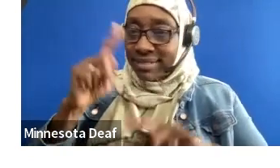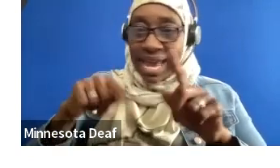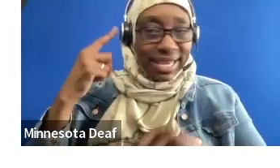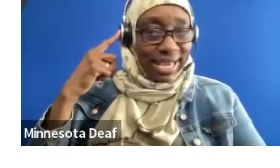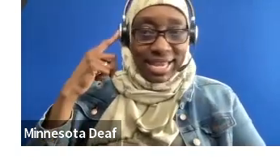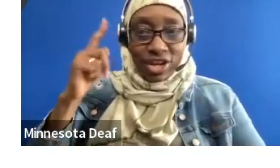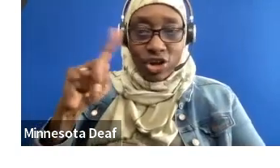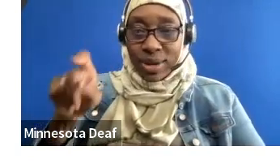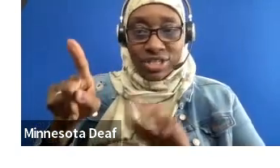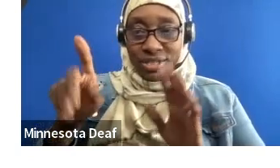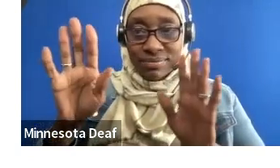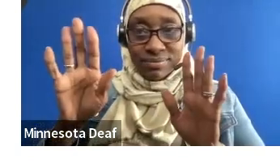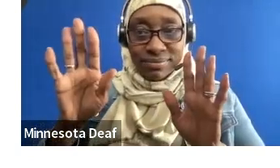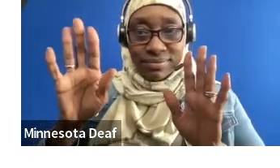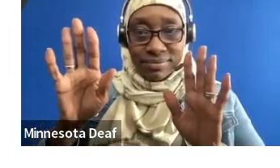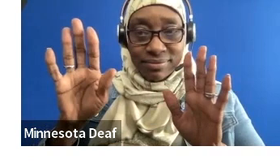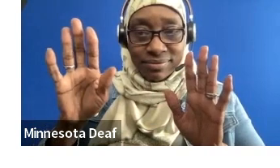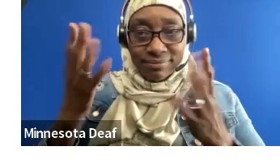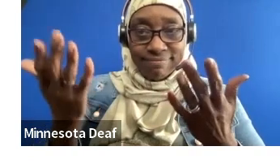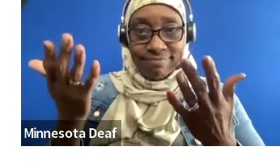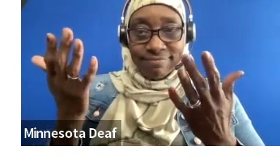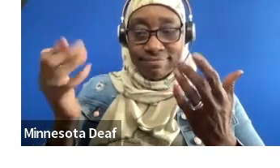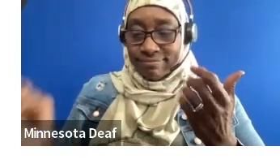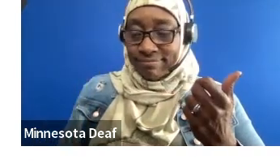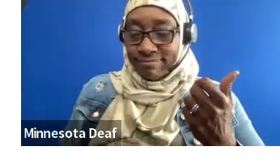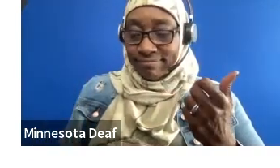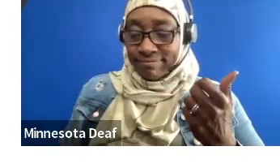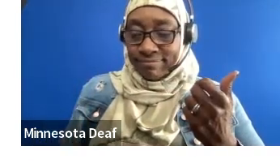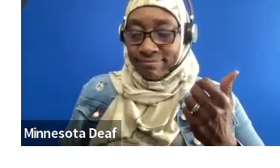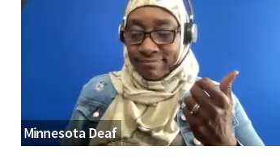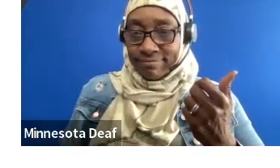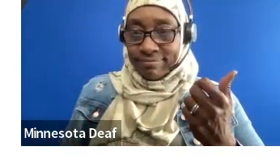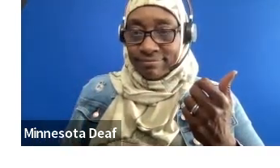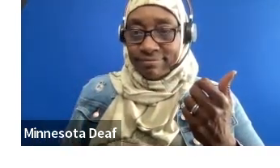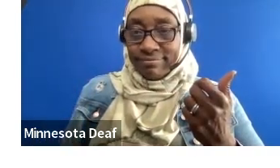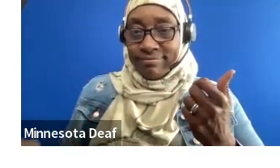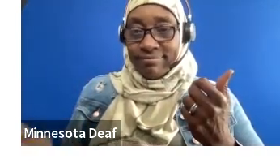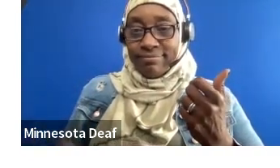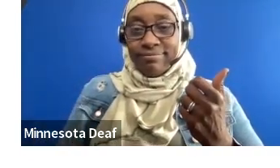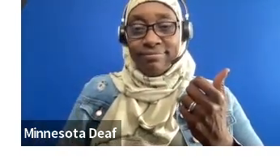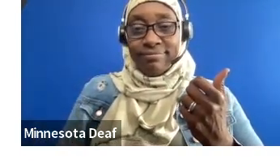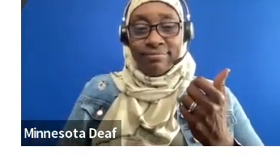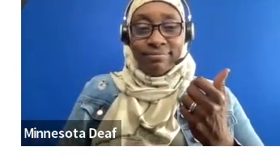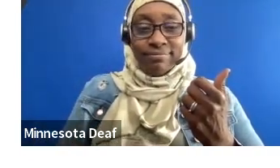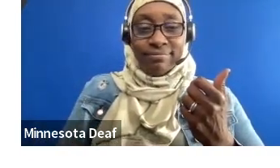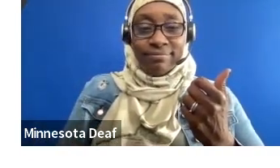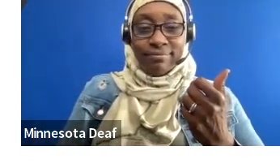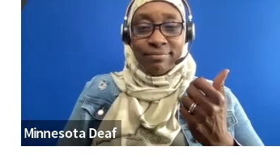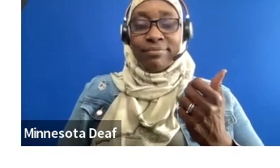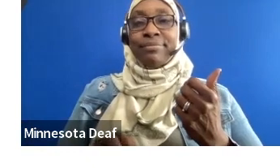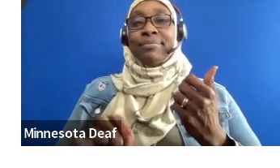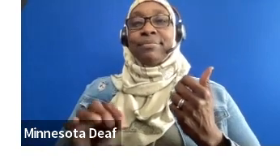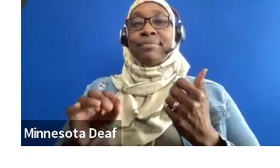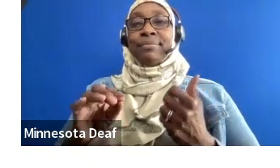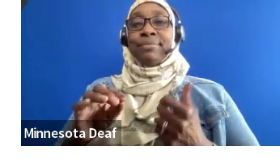so I do know that we do have some geographic limits, right? We do only take mentors from Massachusetts at the